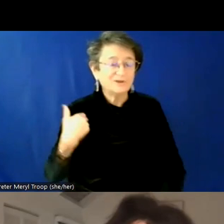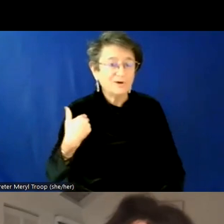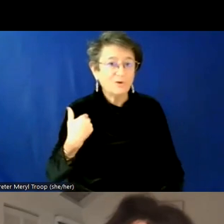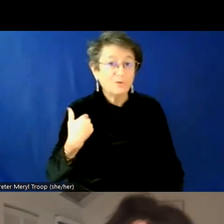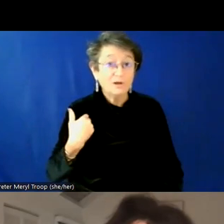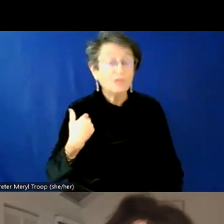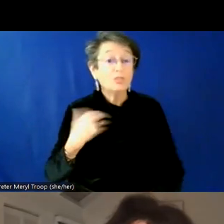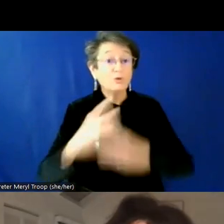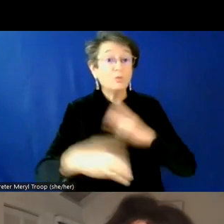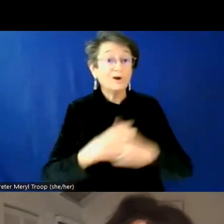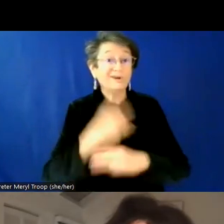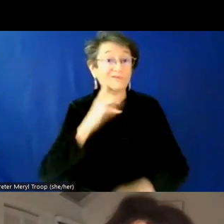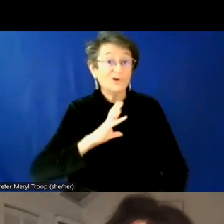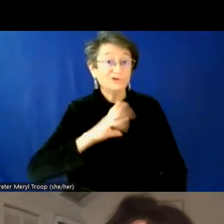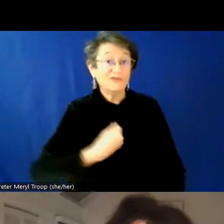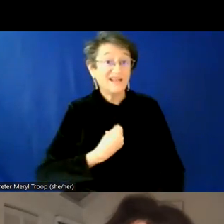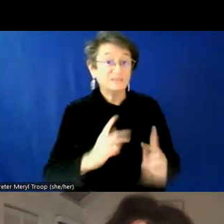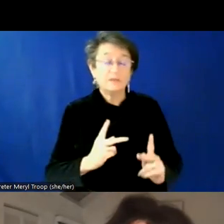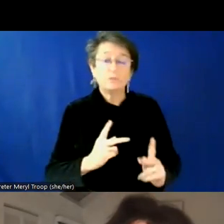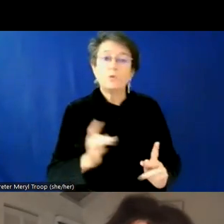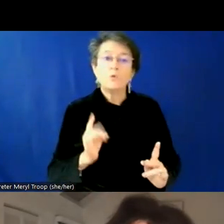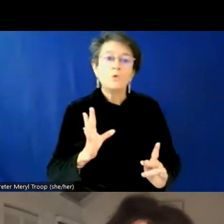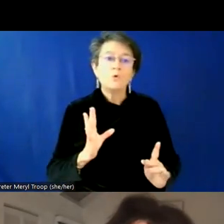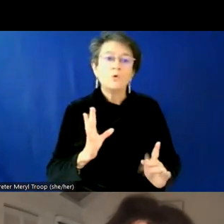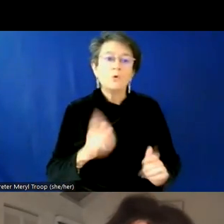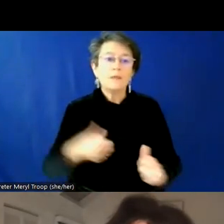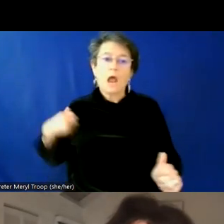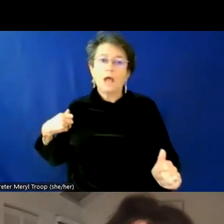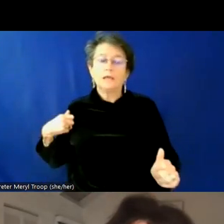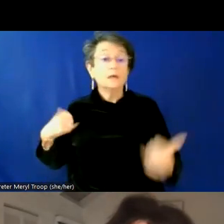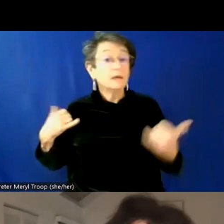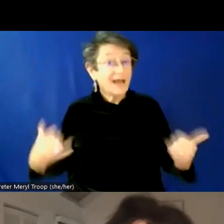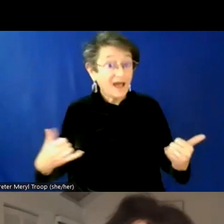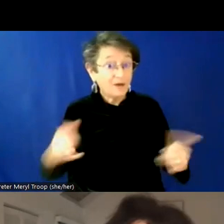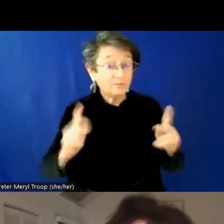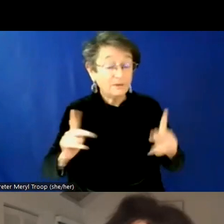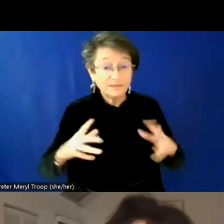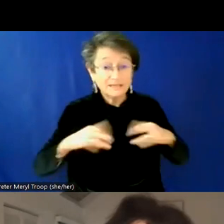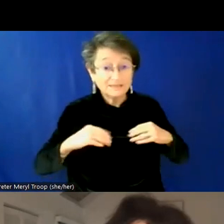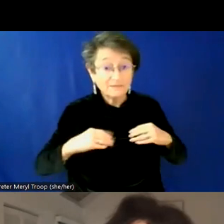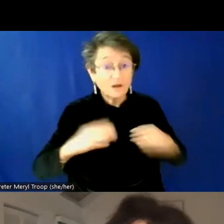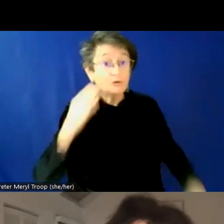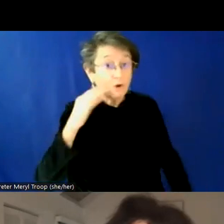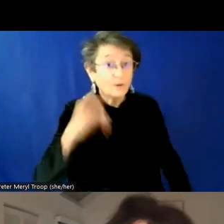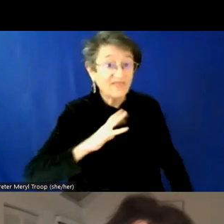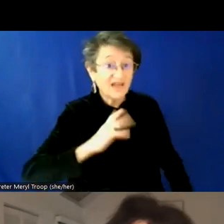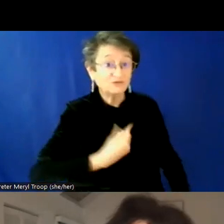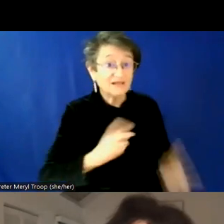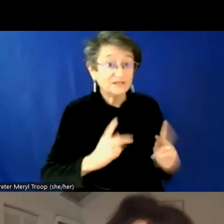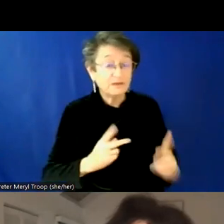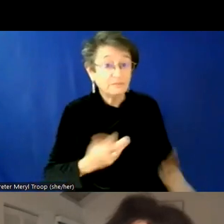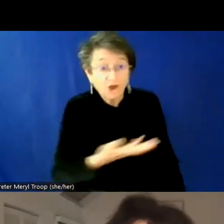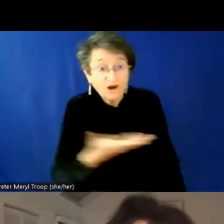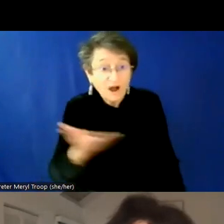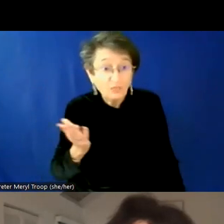drastically different than it is now. And that the level of not just acceptance, but of even knowing that trans people existed, uh, was